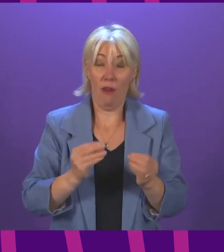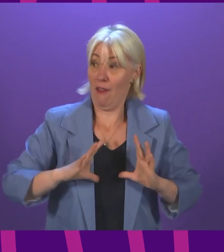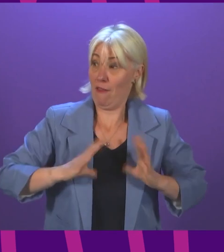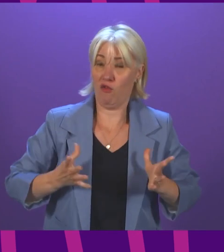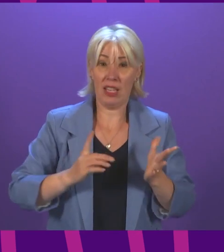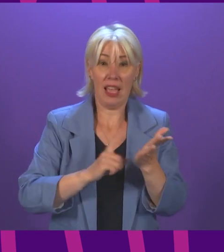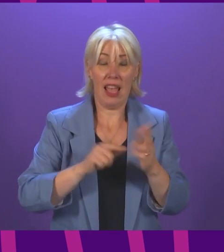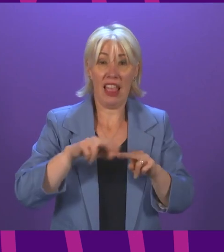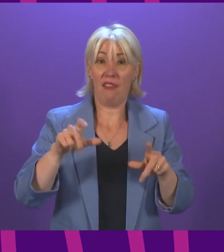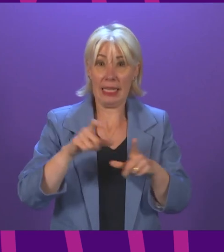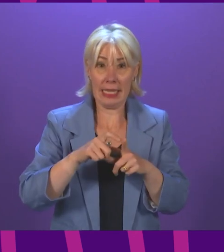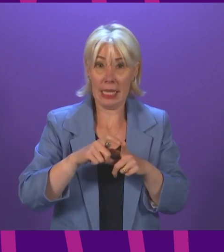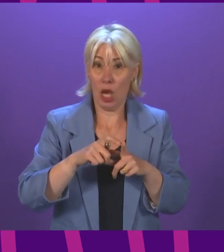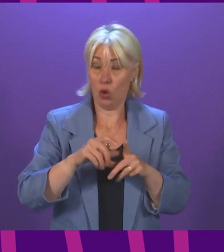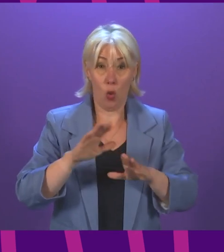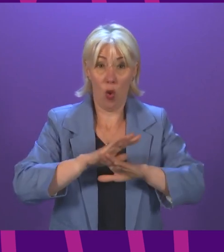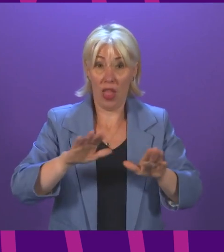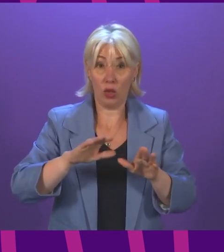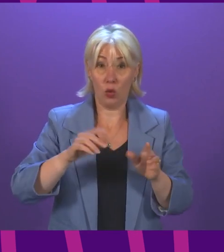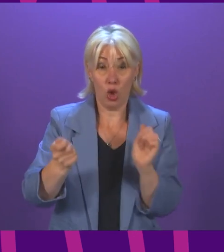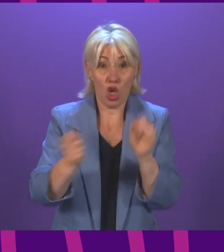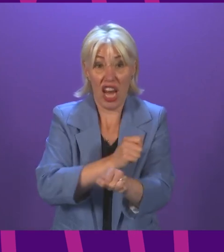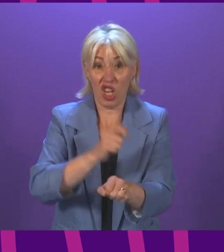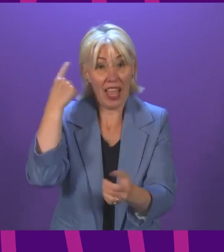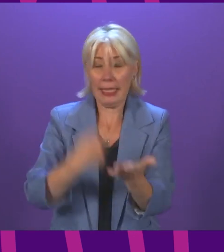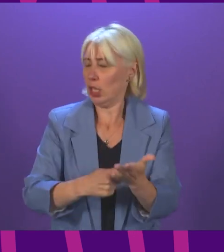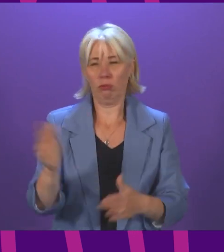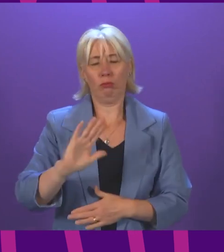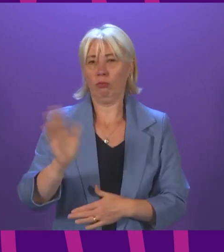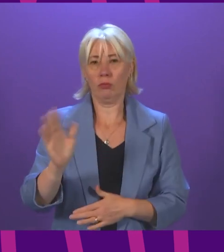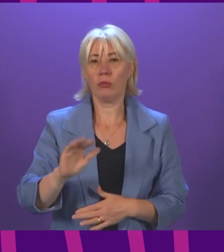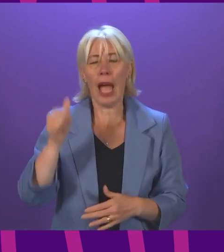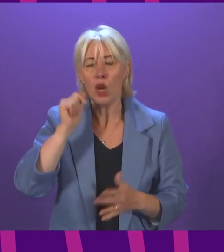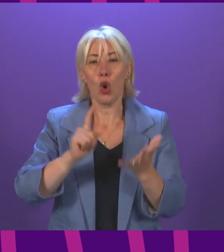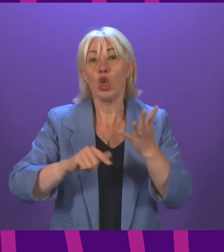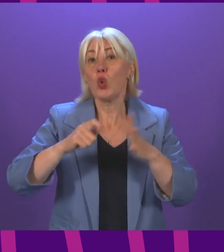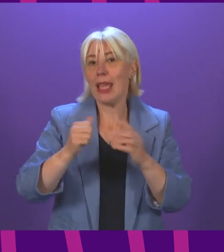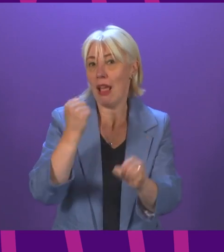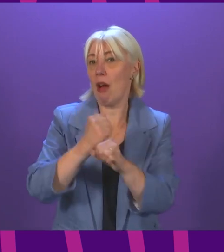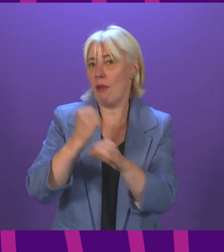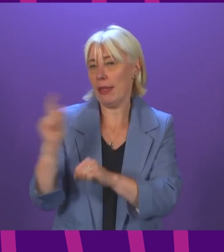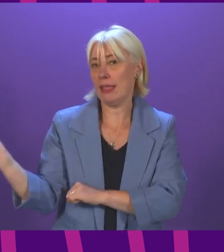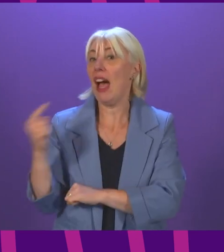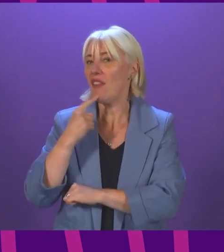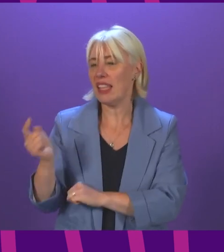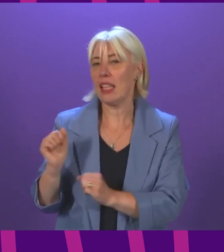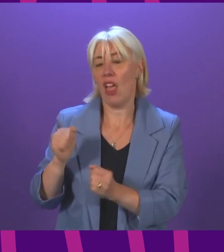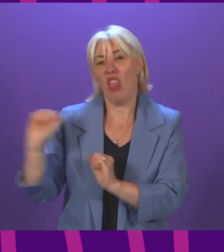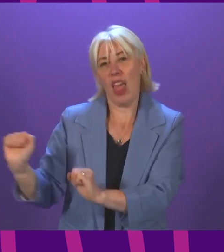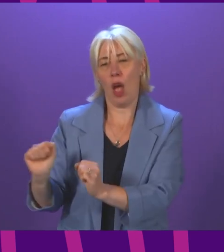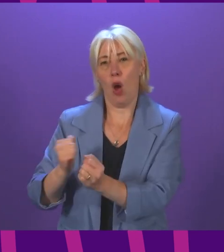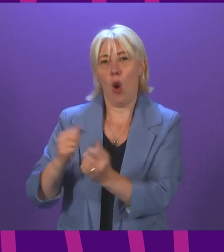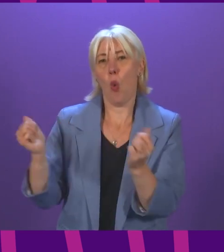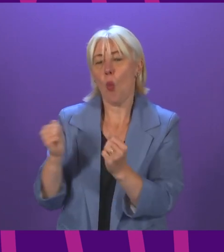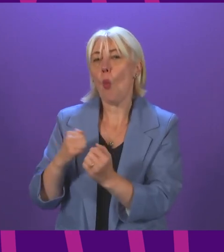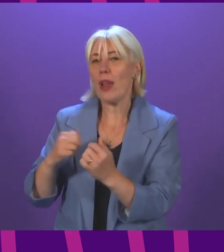within this government's purview at the moment at all. I know it has been raised by the UK Government as part of their winter plan, but I have put